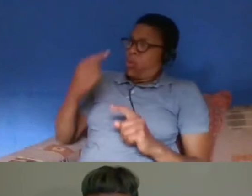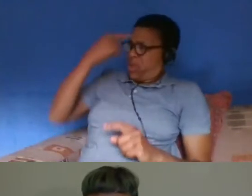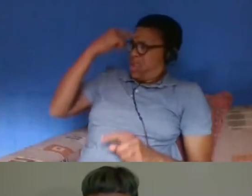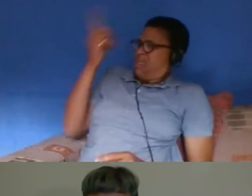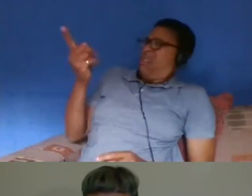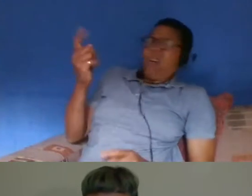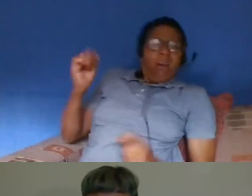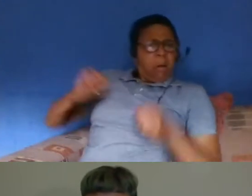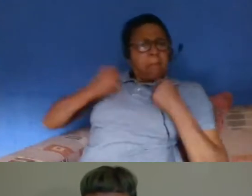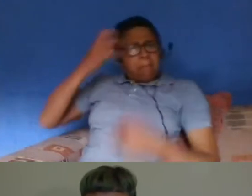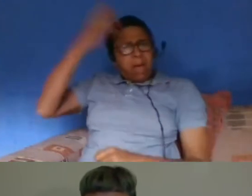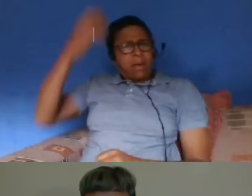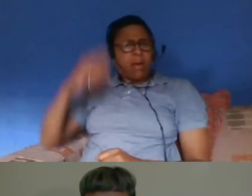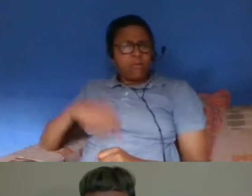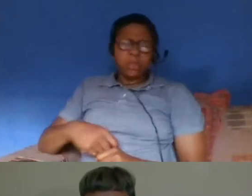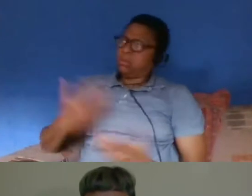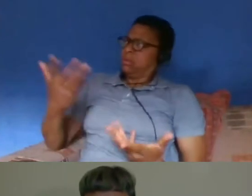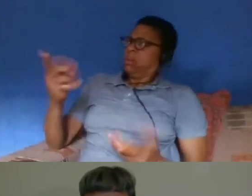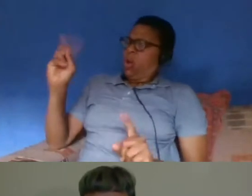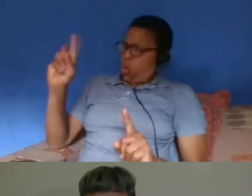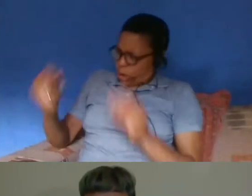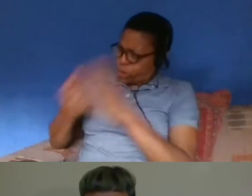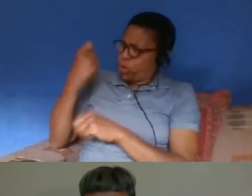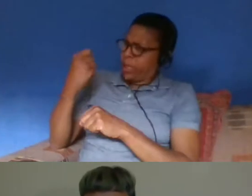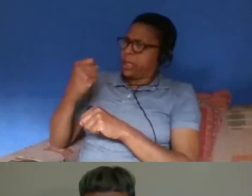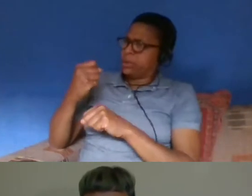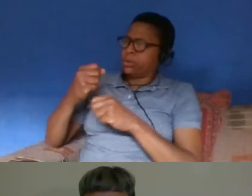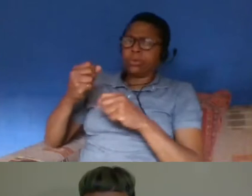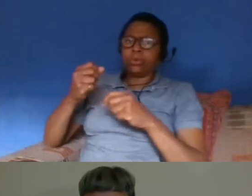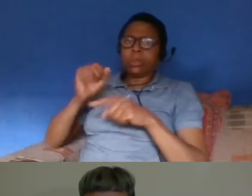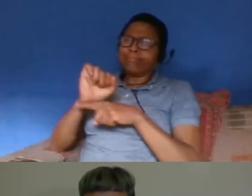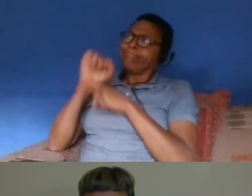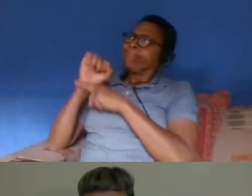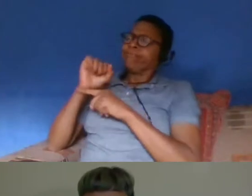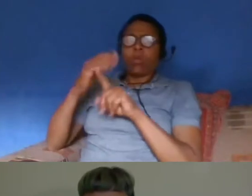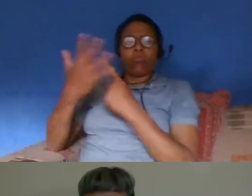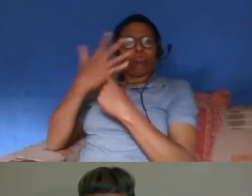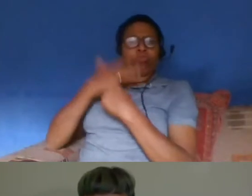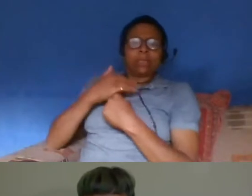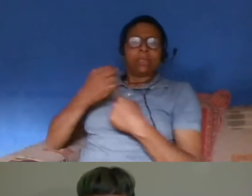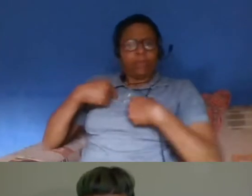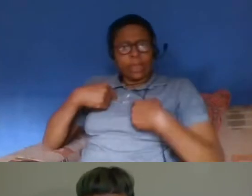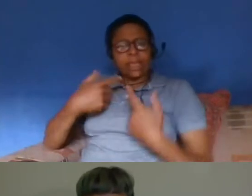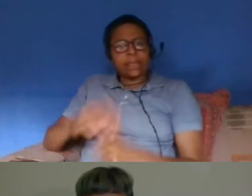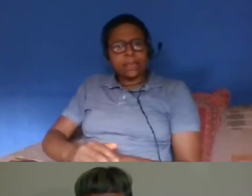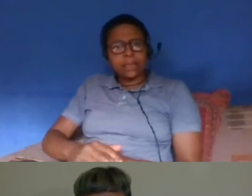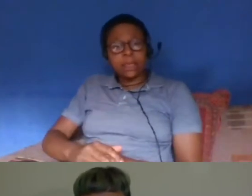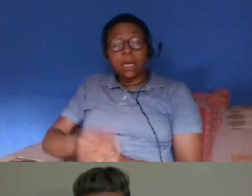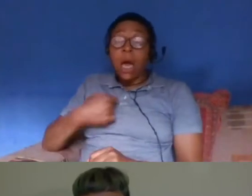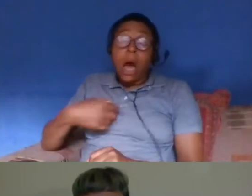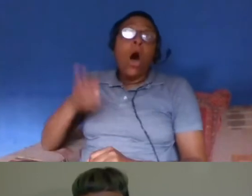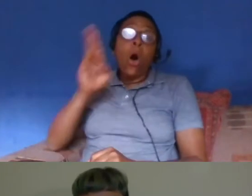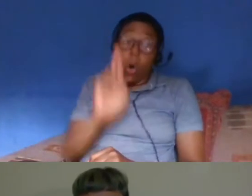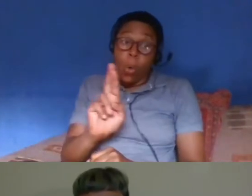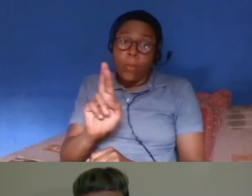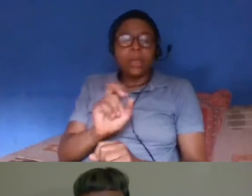will will challenge the politicians will hold them to to better account i i do hope that it's not something that disappears